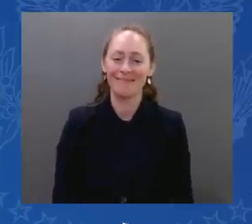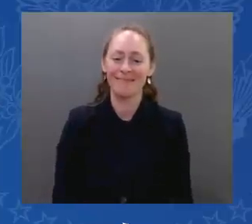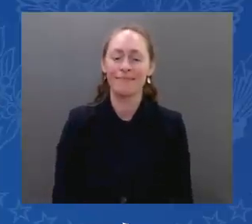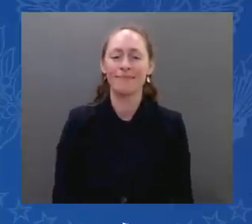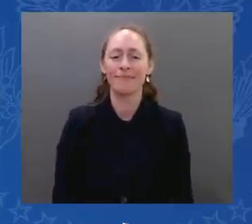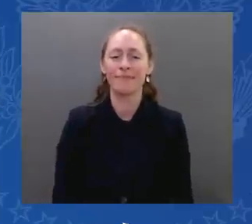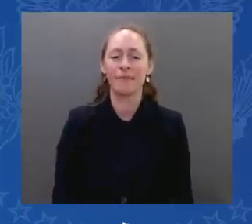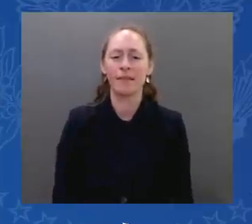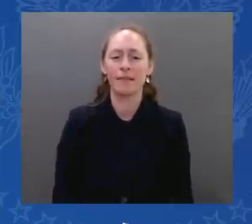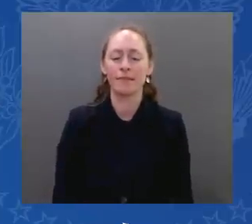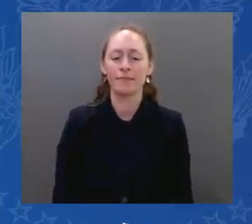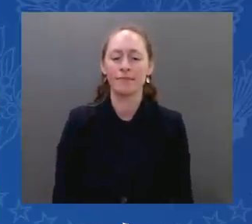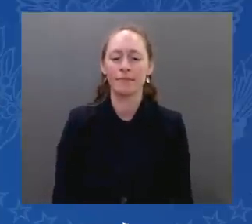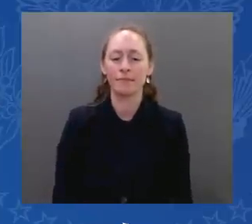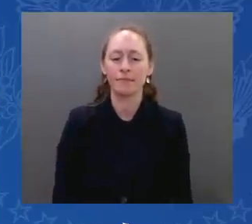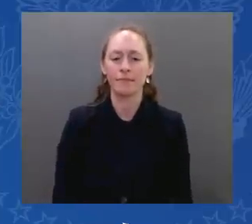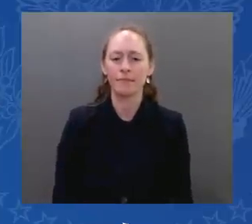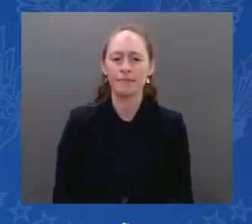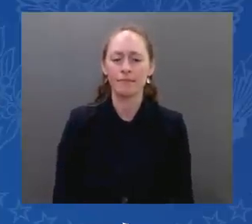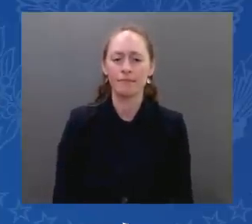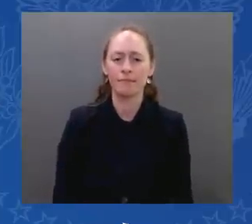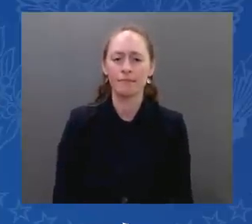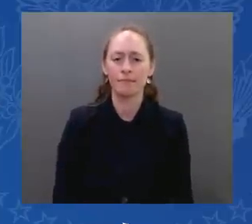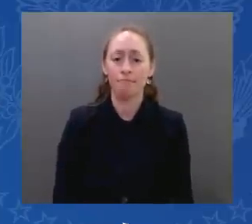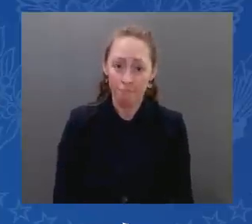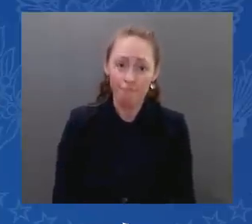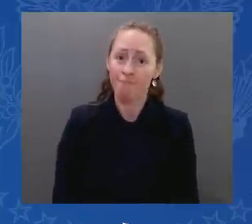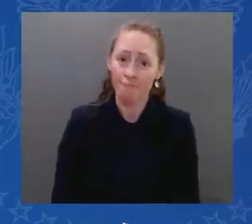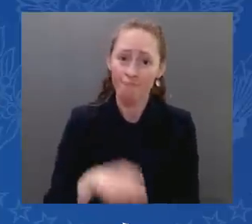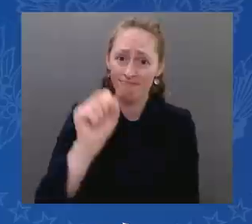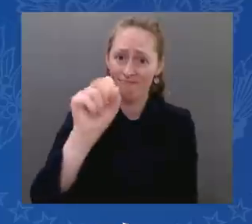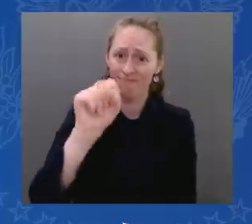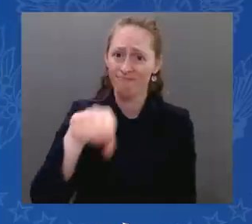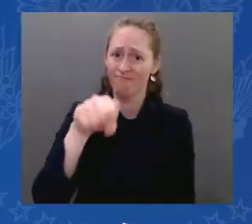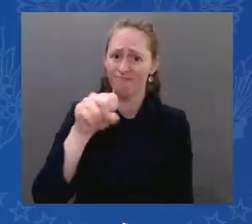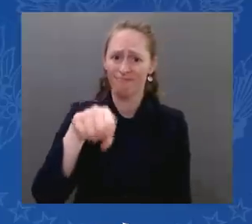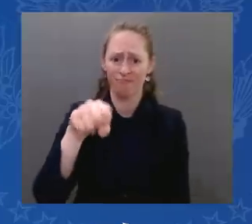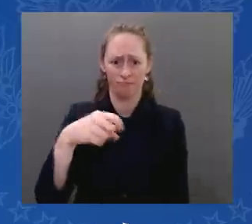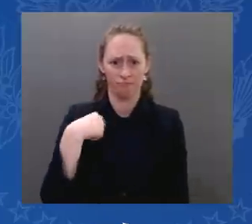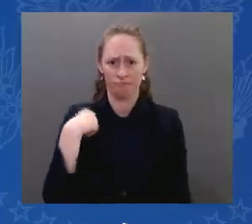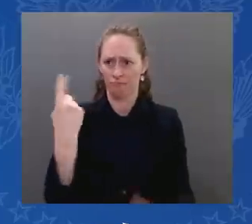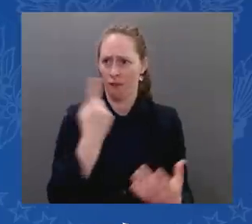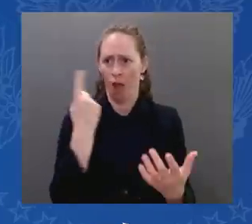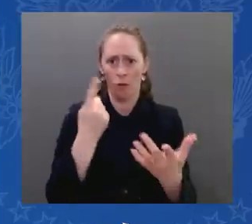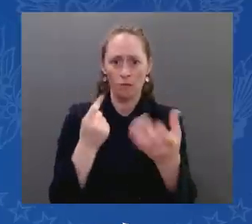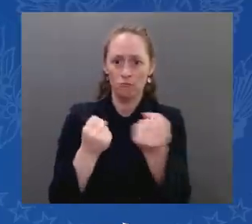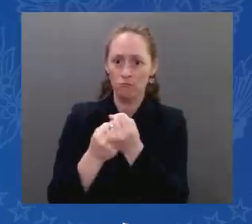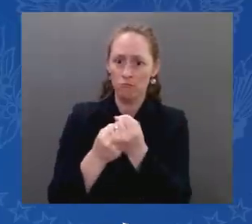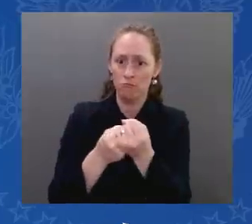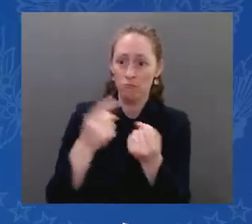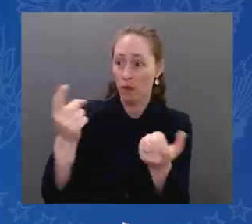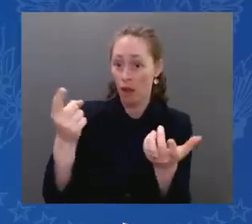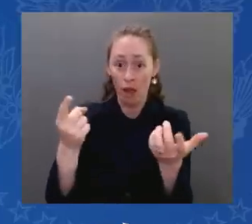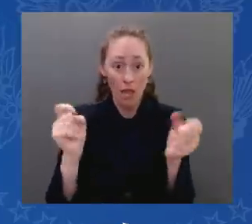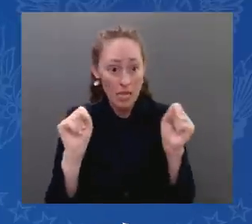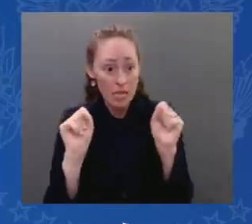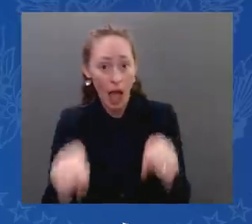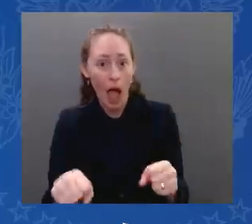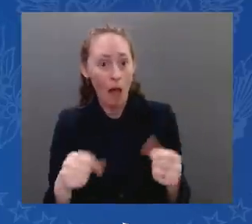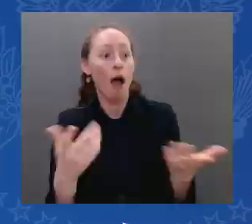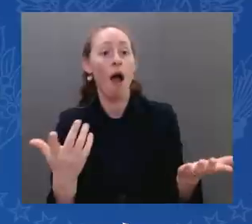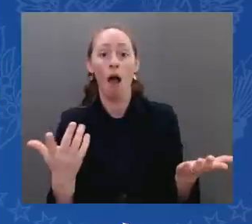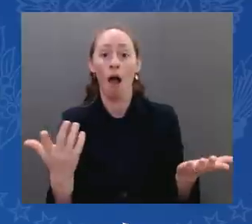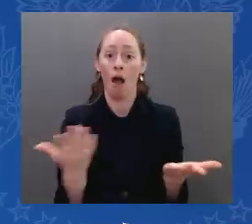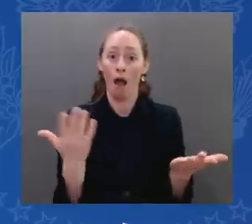promoting normalizations with every country in the region that it is possible. But since the President is going to Saudi Arabia and